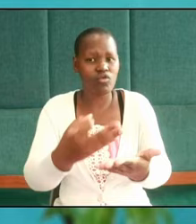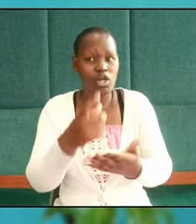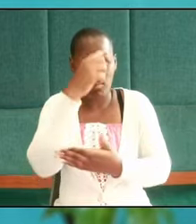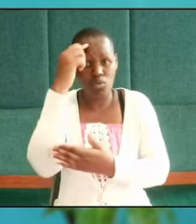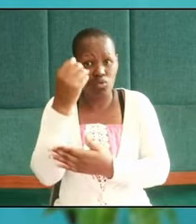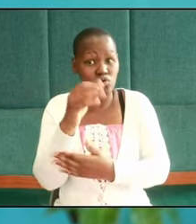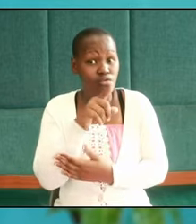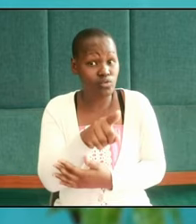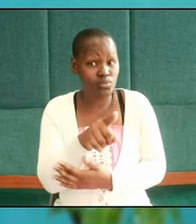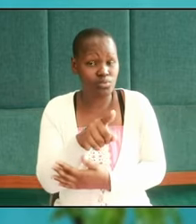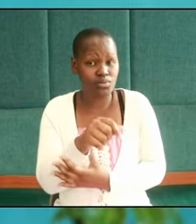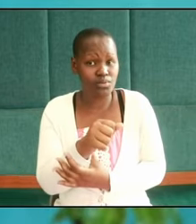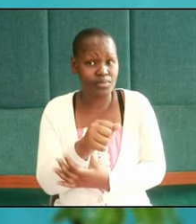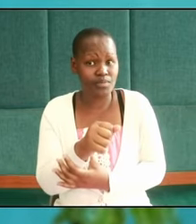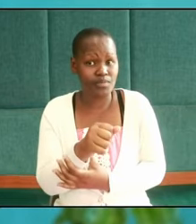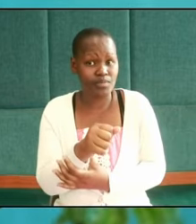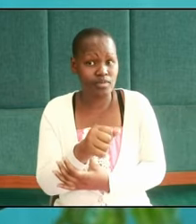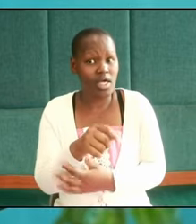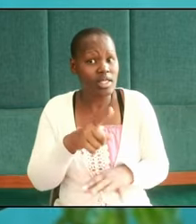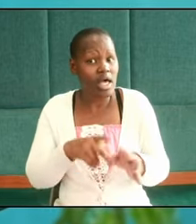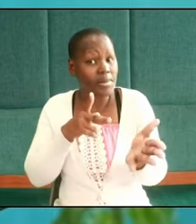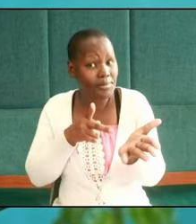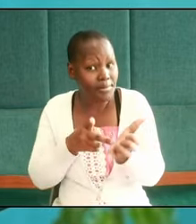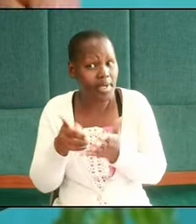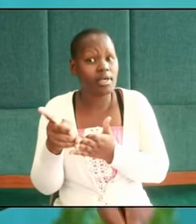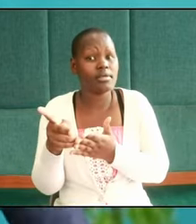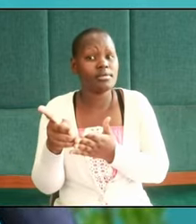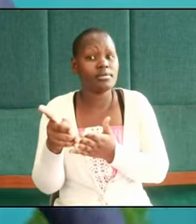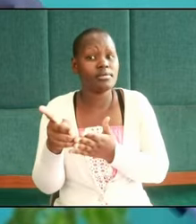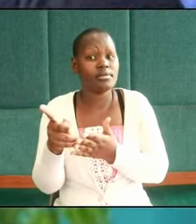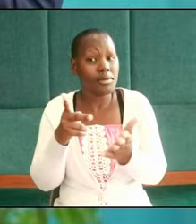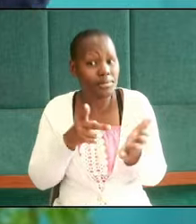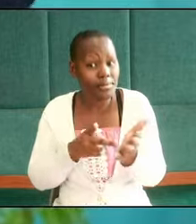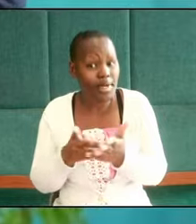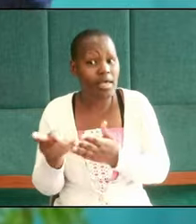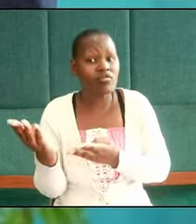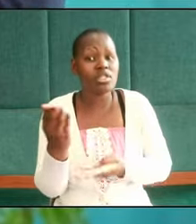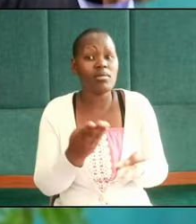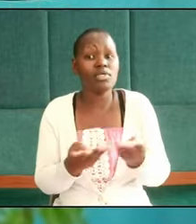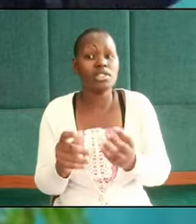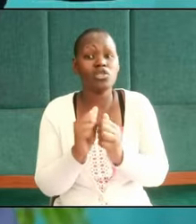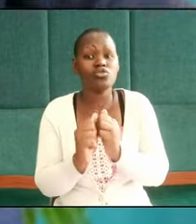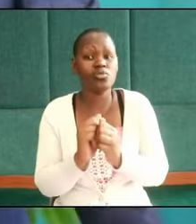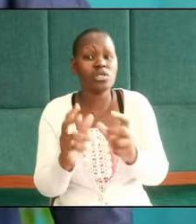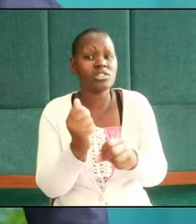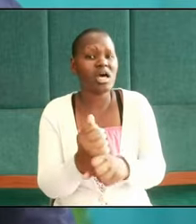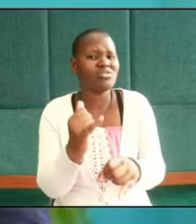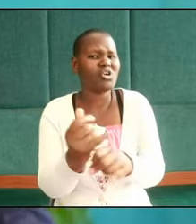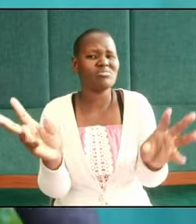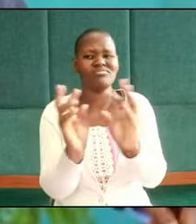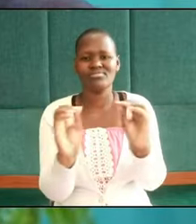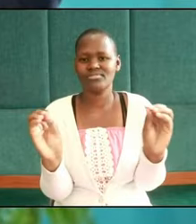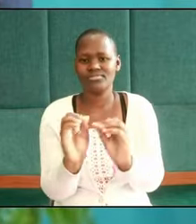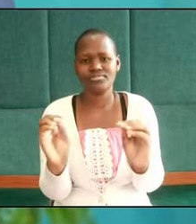of you as you pay tender preneurs who have not done any job